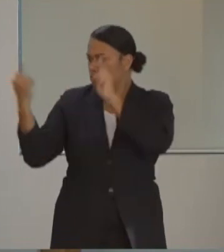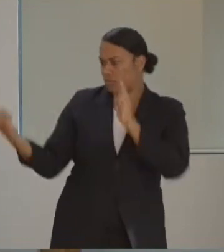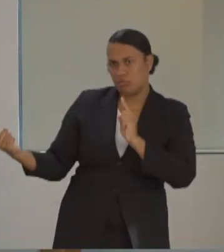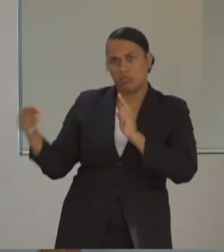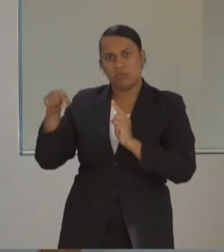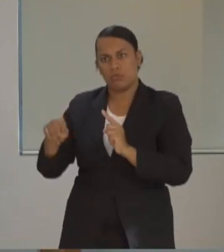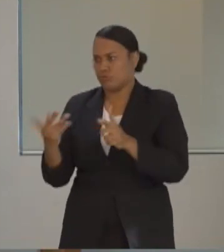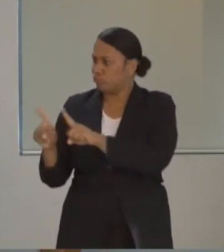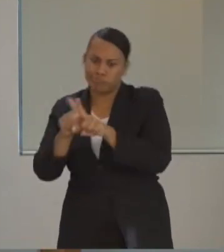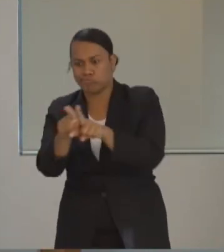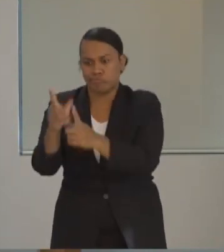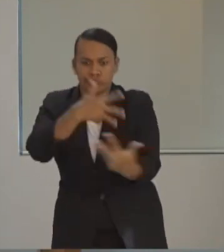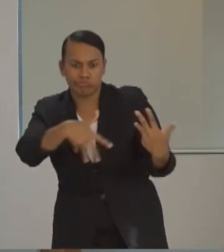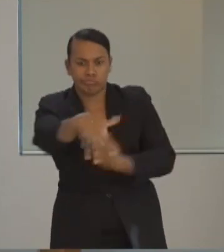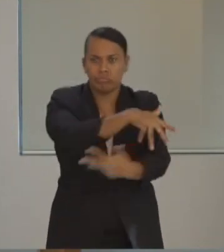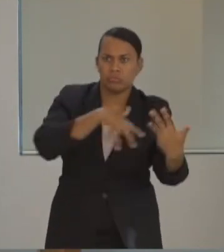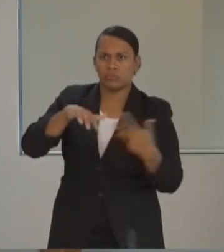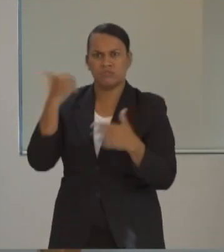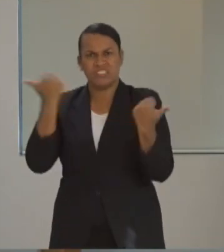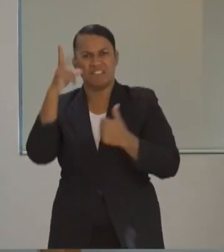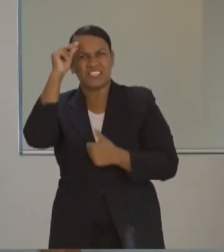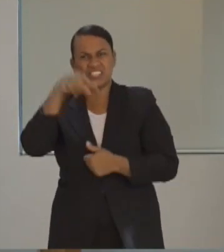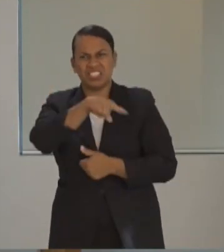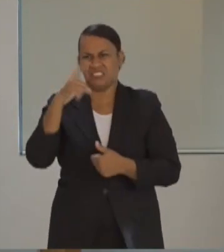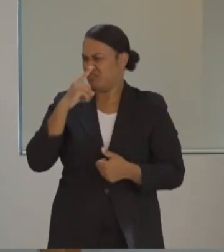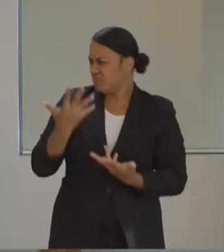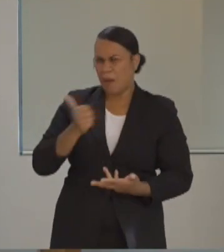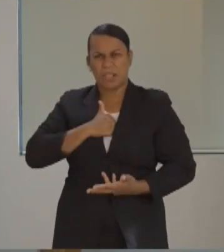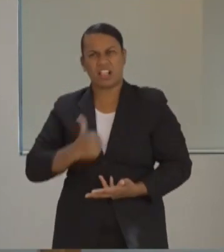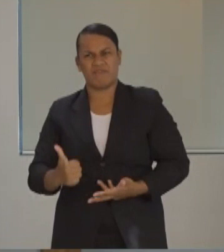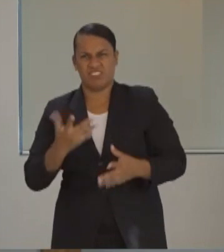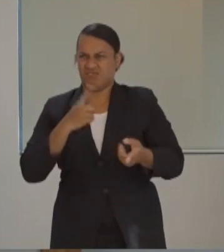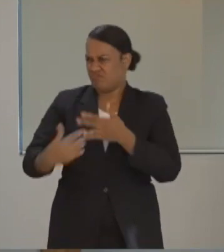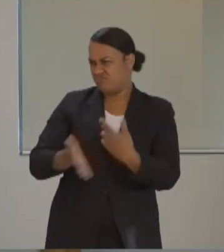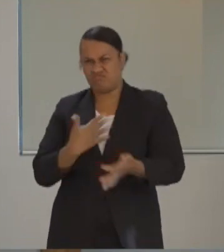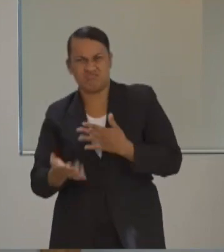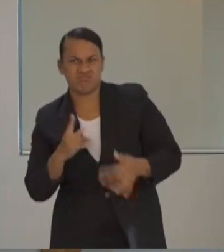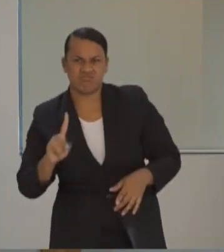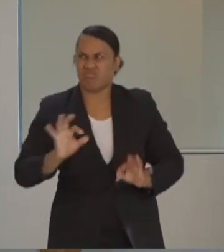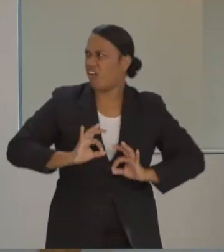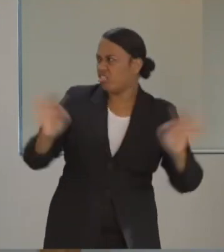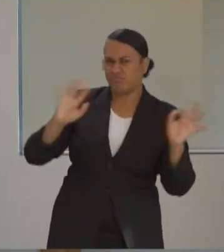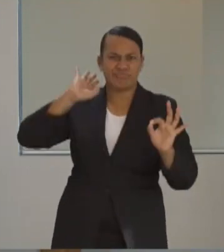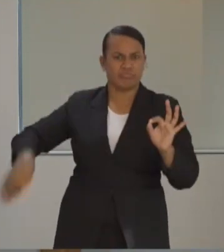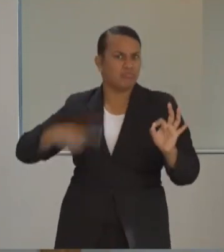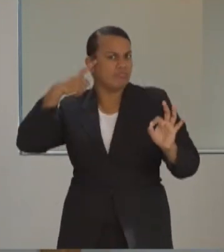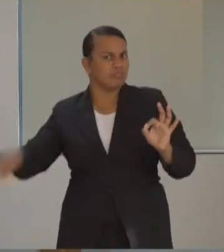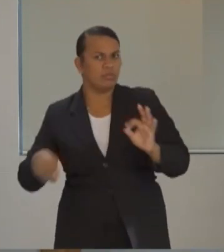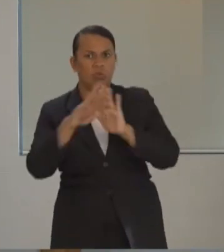many Fijians are still behaving as if the virus isn't among us. Thank God there are no deaths